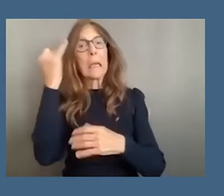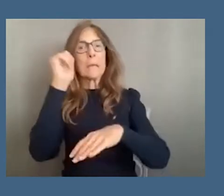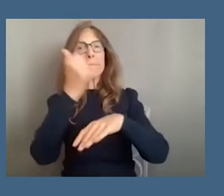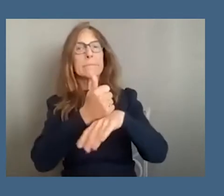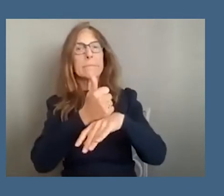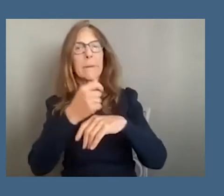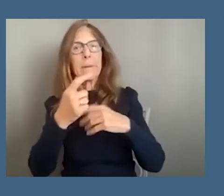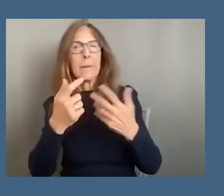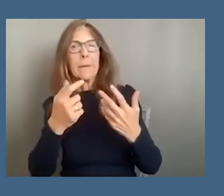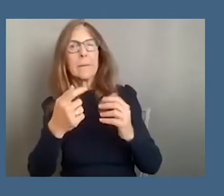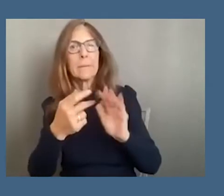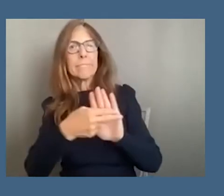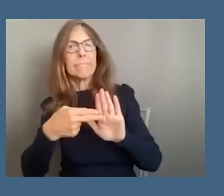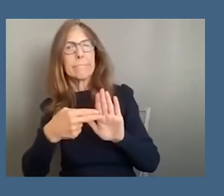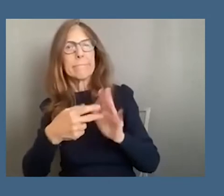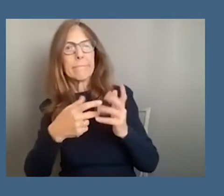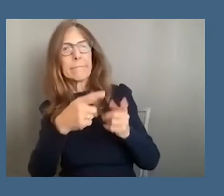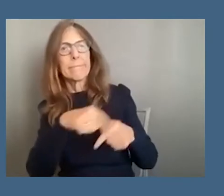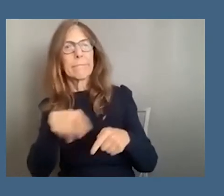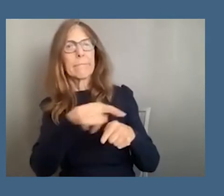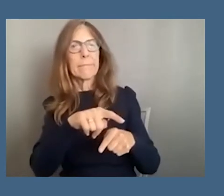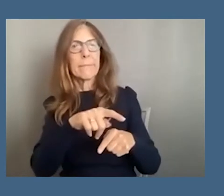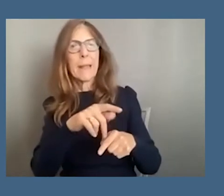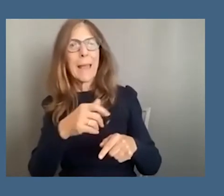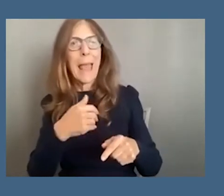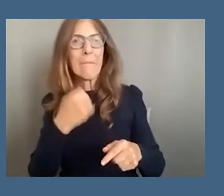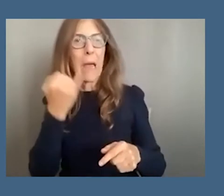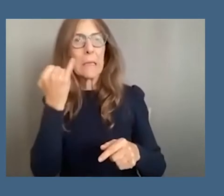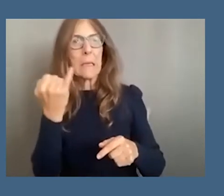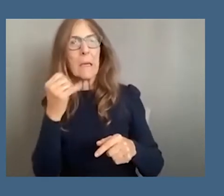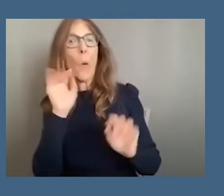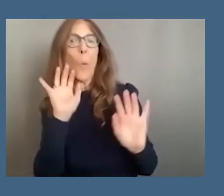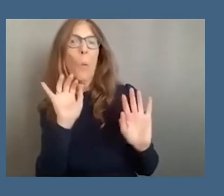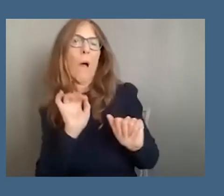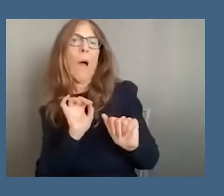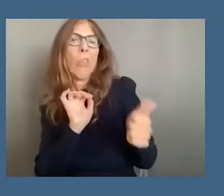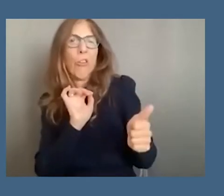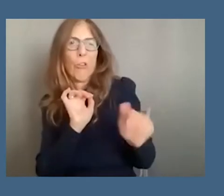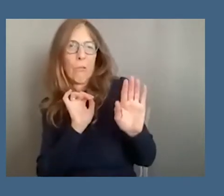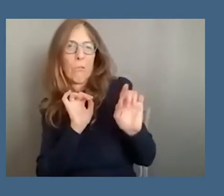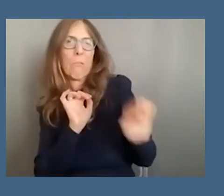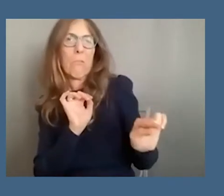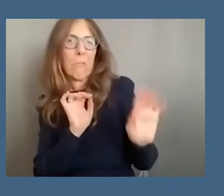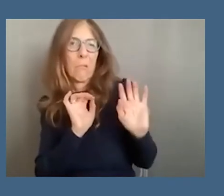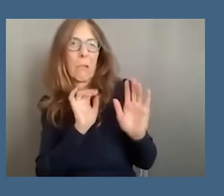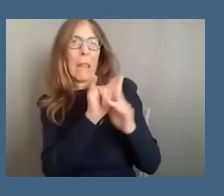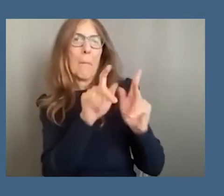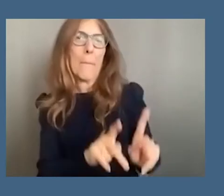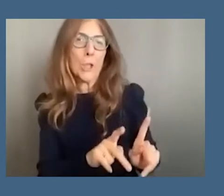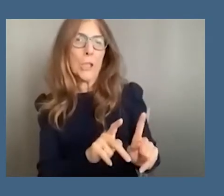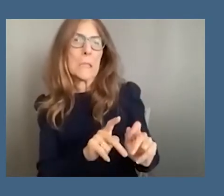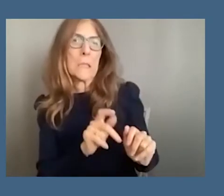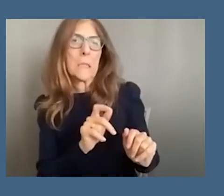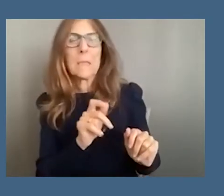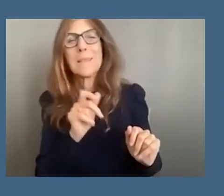in part is to form some version of thinking about the other somebody who is you sort of not as we